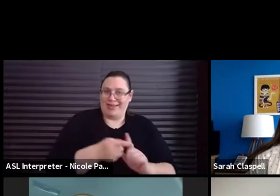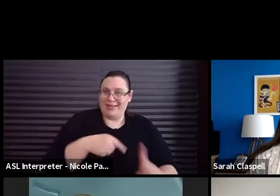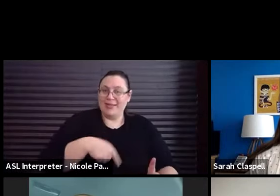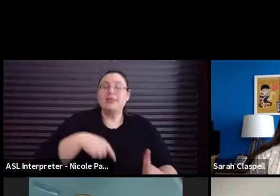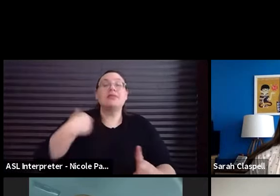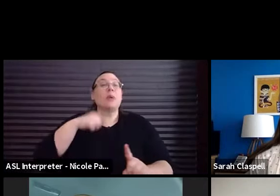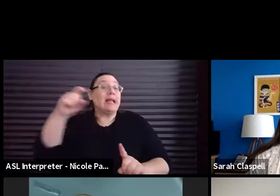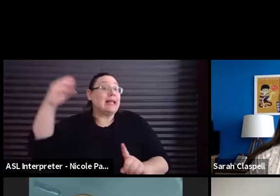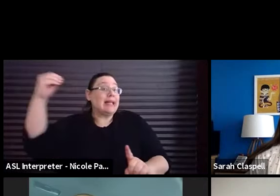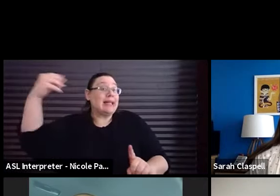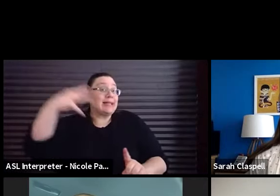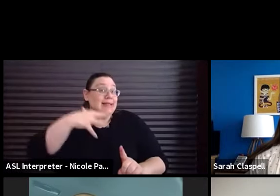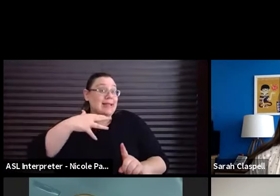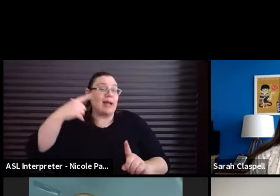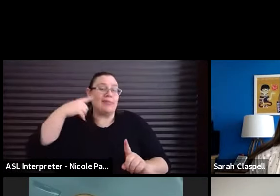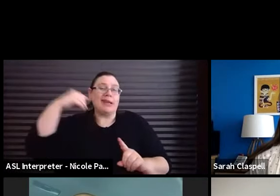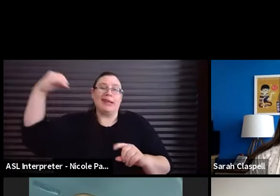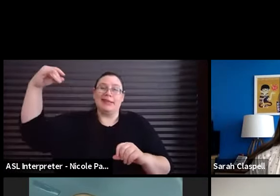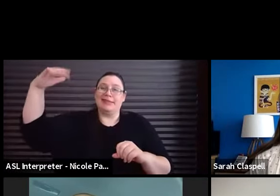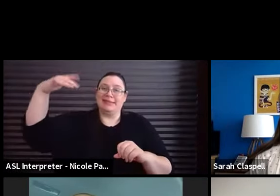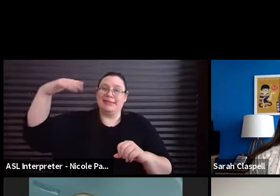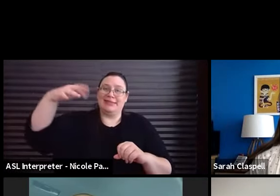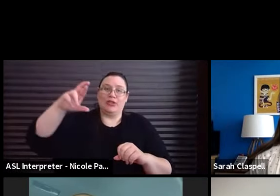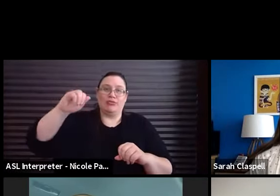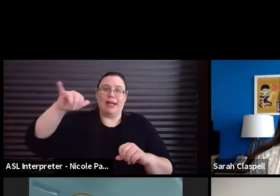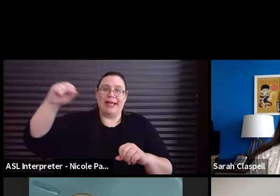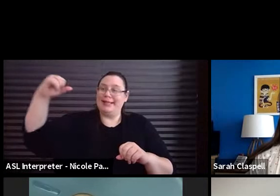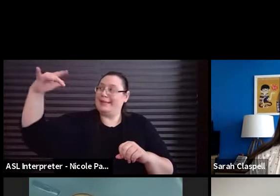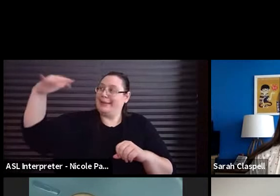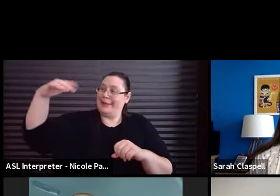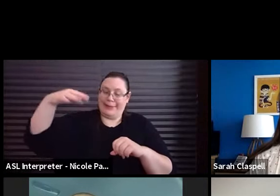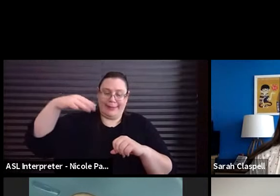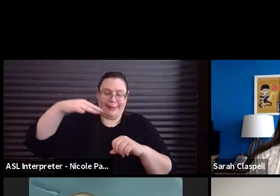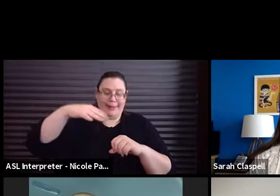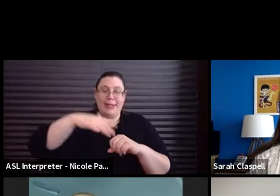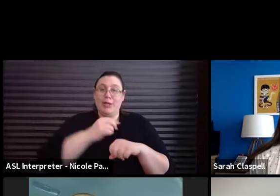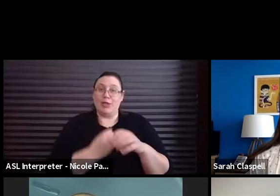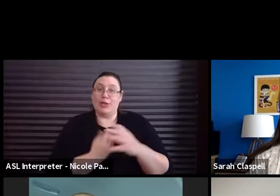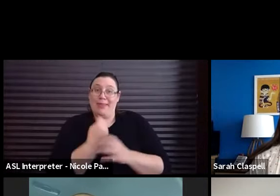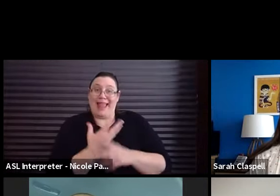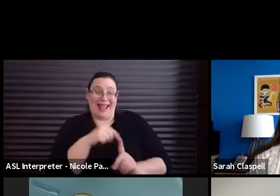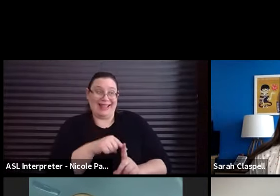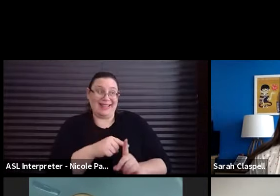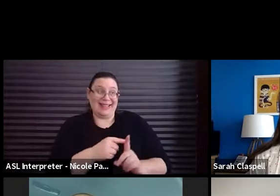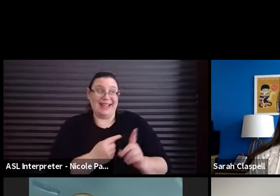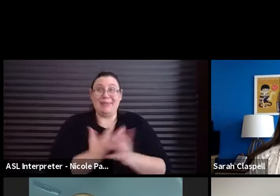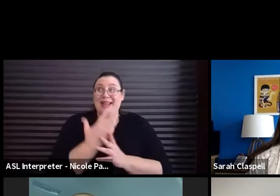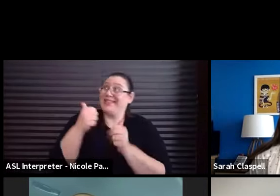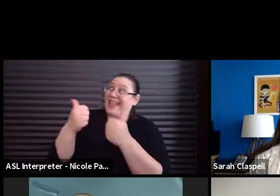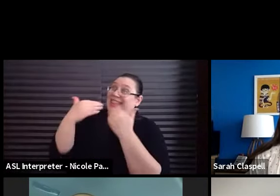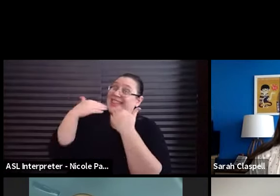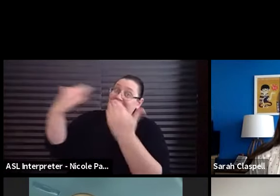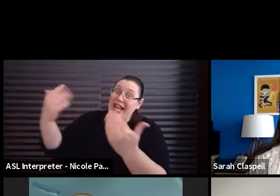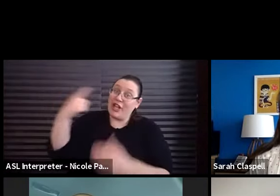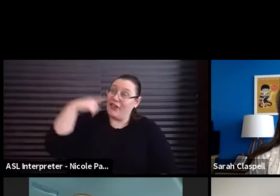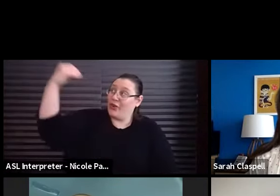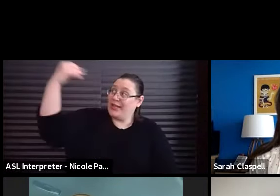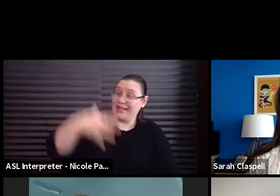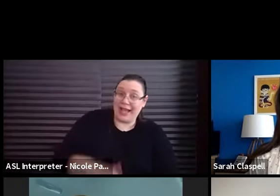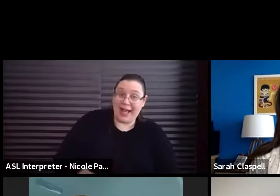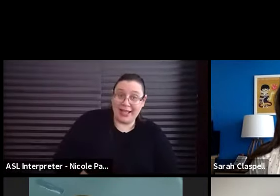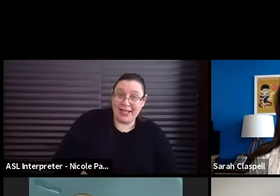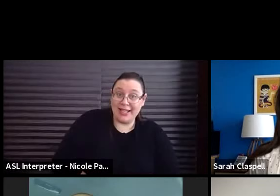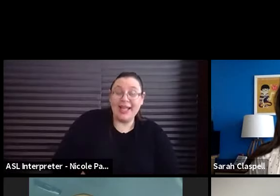sun because it shines, it's little rays onto the plants. And then the plants are like, thank you for the sunshine. And then